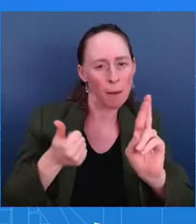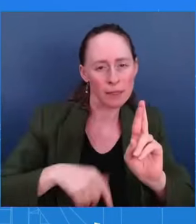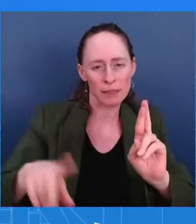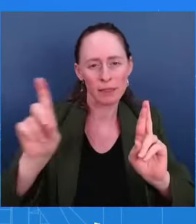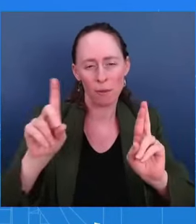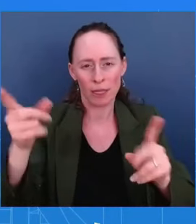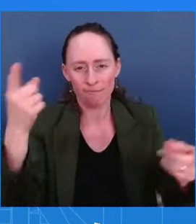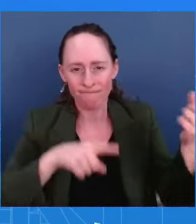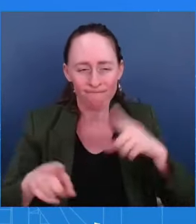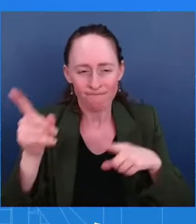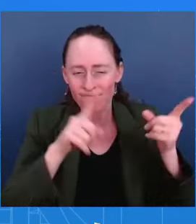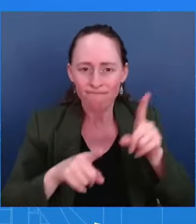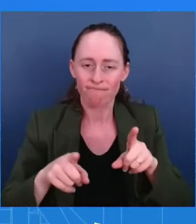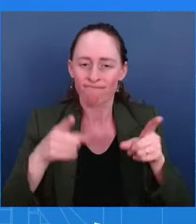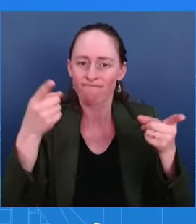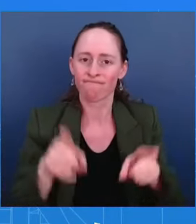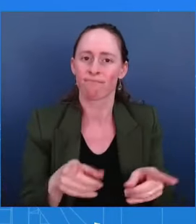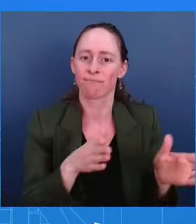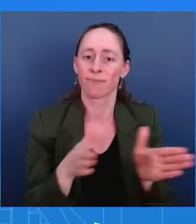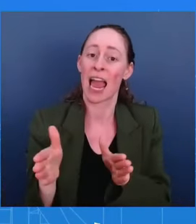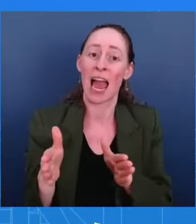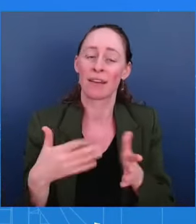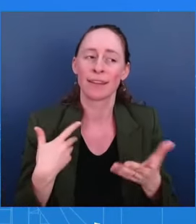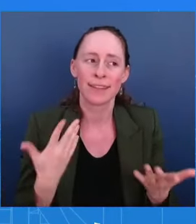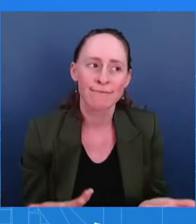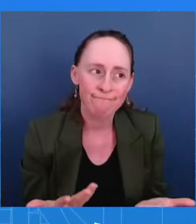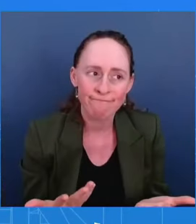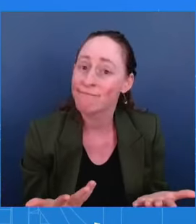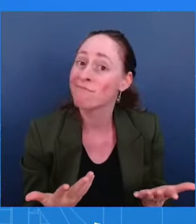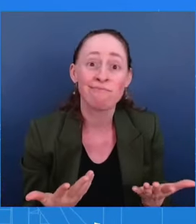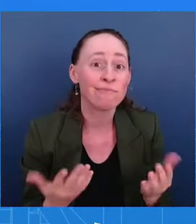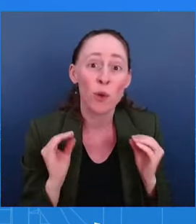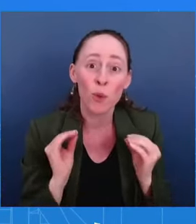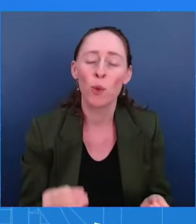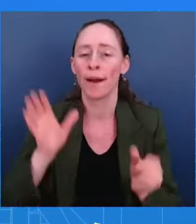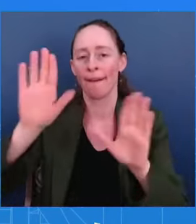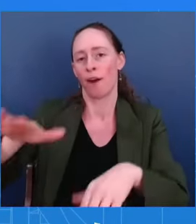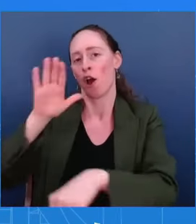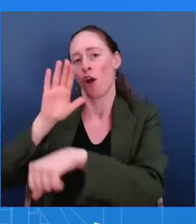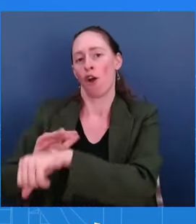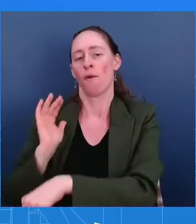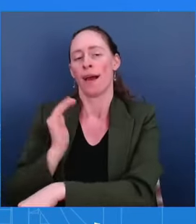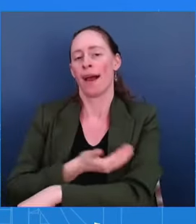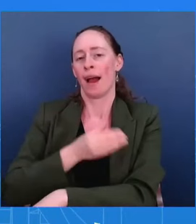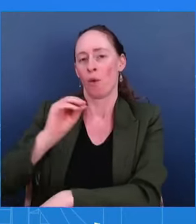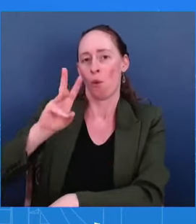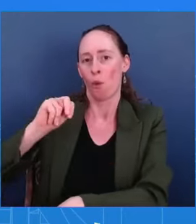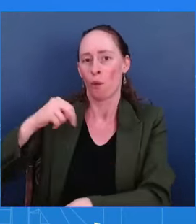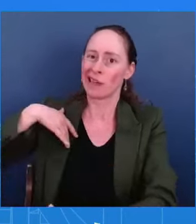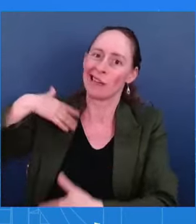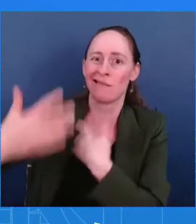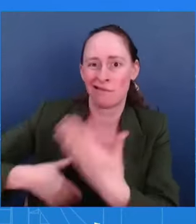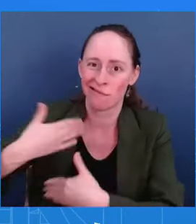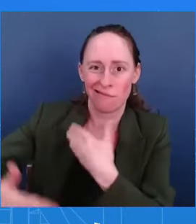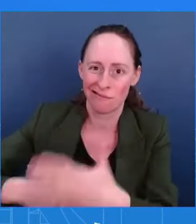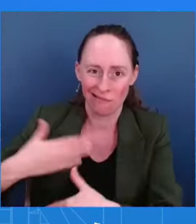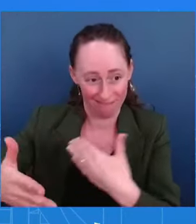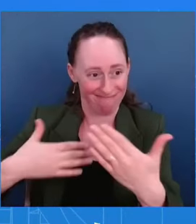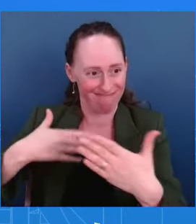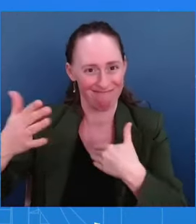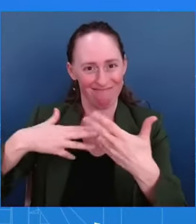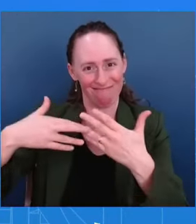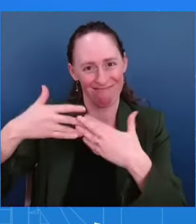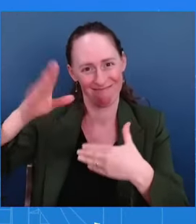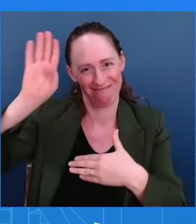has taken, we have seen. We have seen those actions lead to numbers going down at the